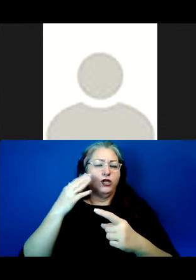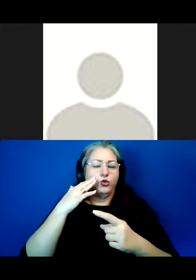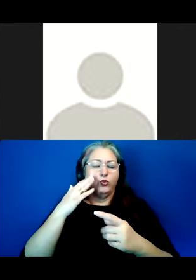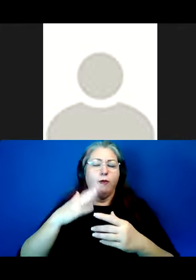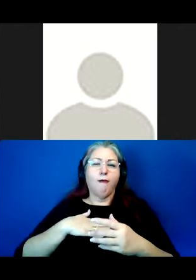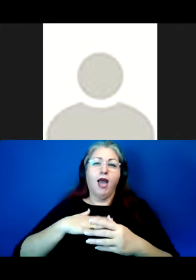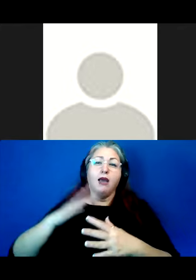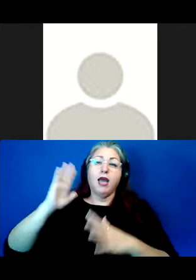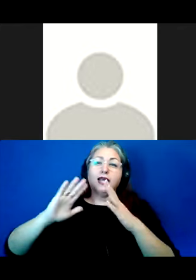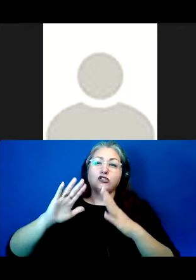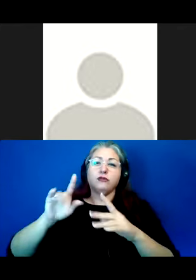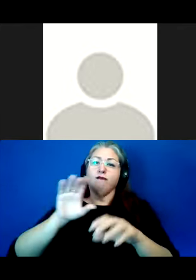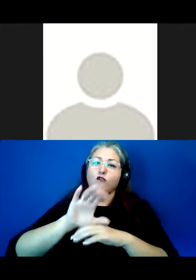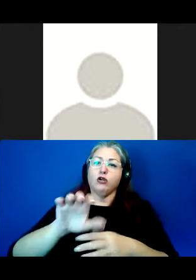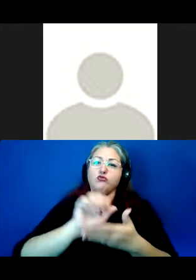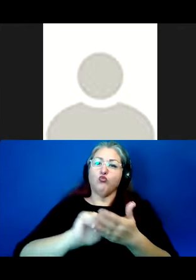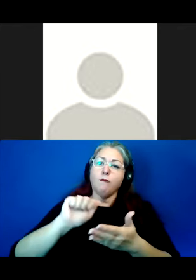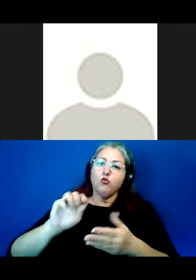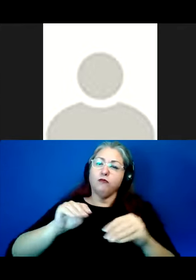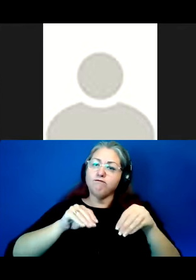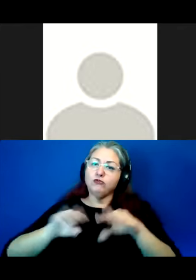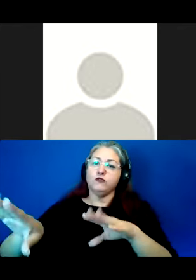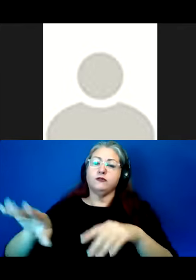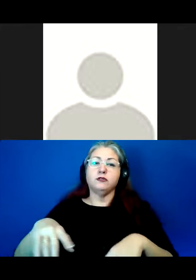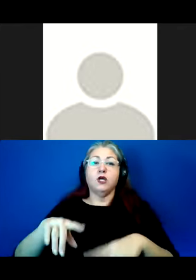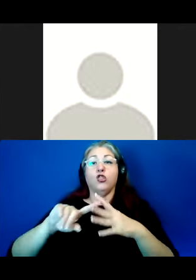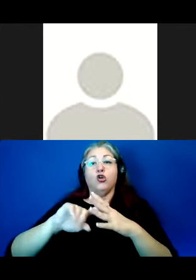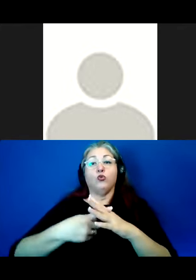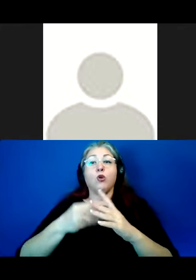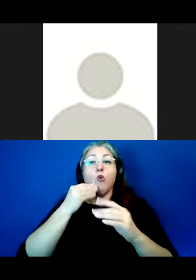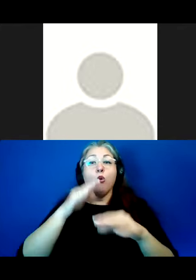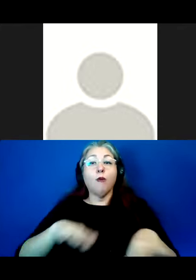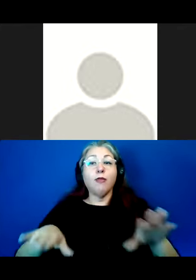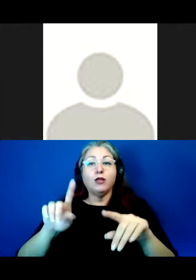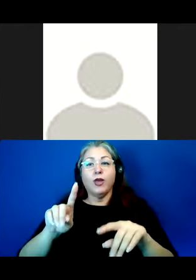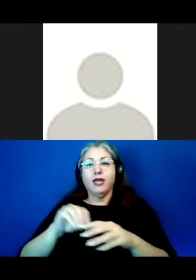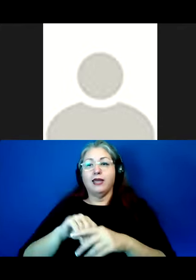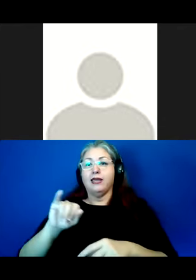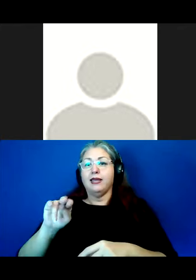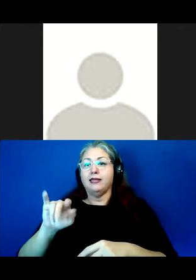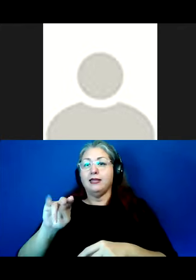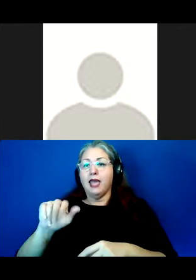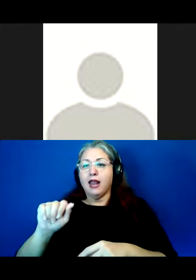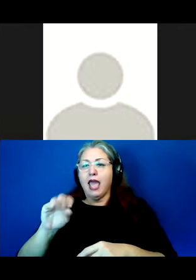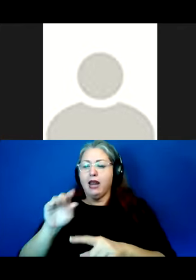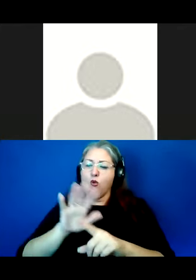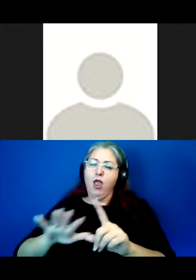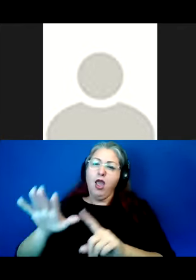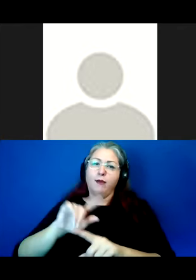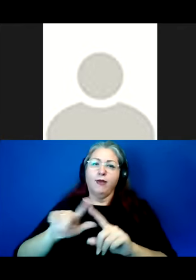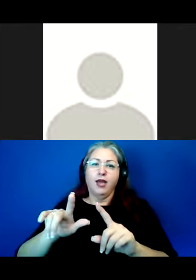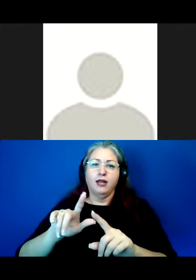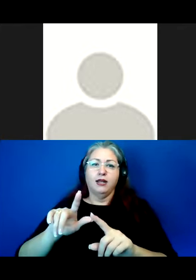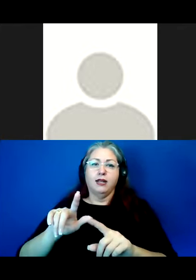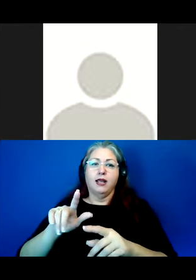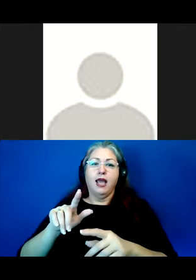that my ancestors experienced. The original Nyamia homelands are in Indiana and surrounding areas. But of course, I'm a member